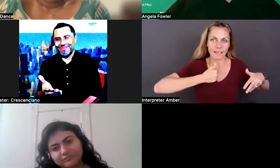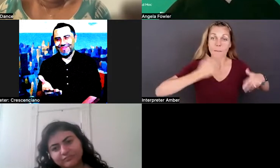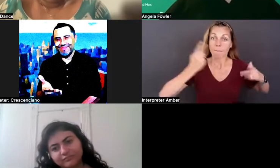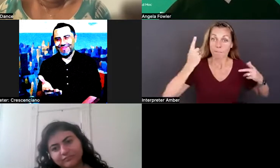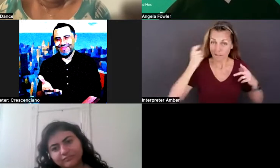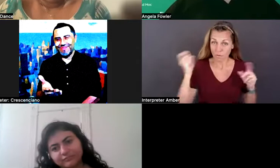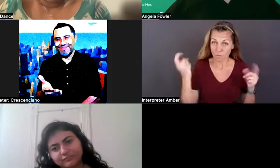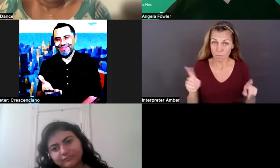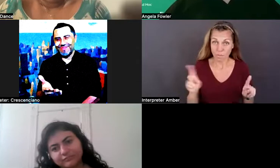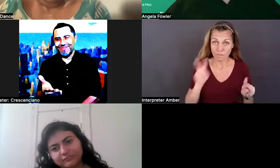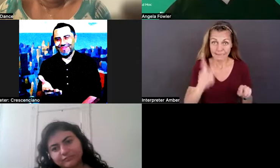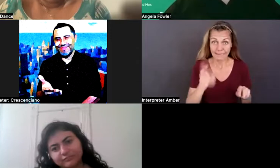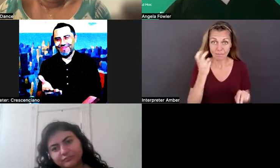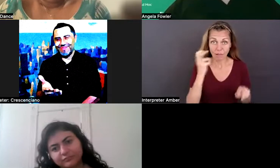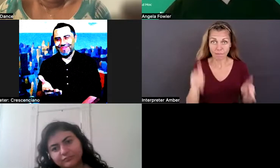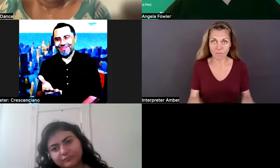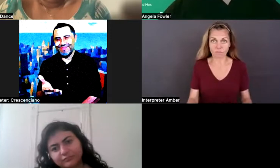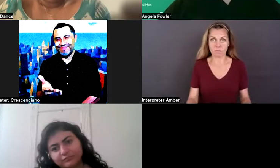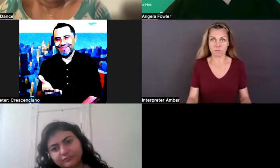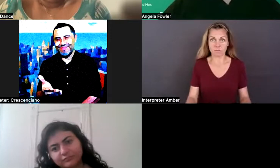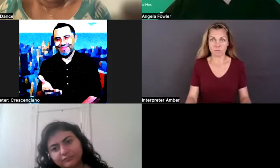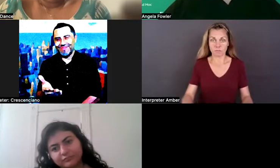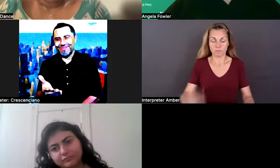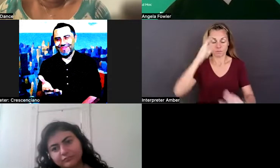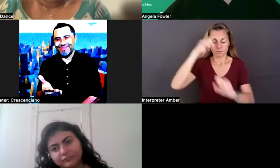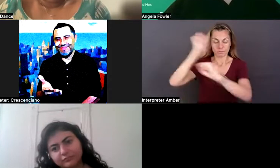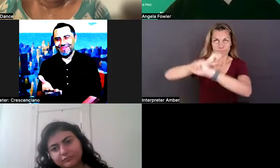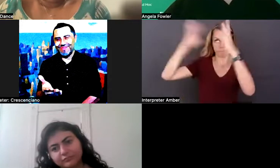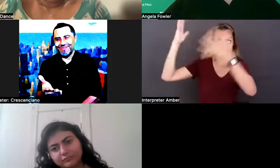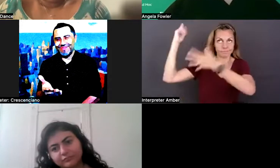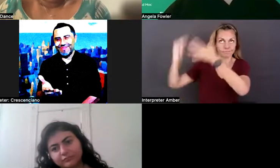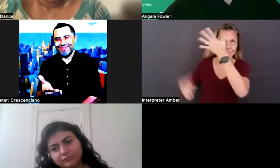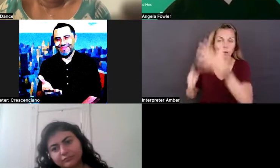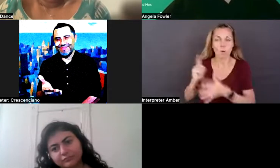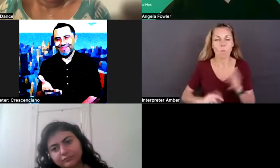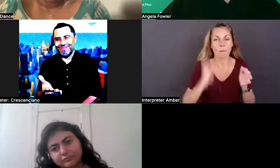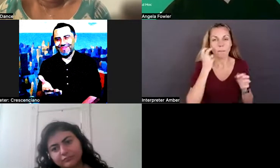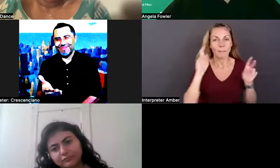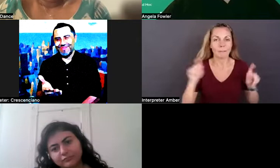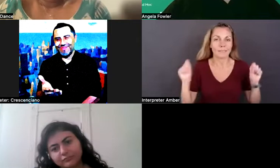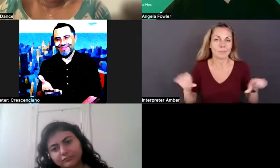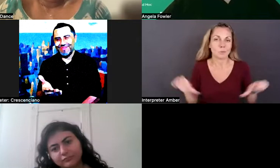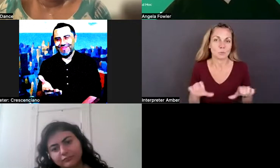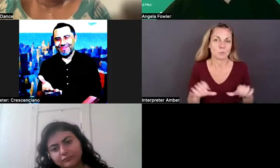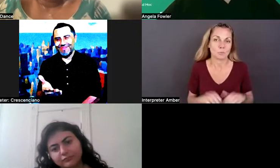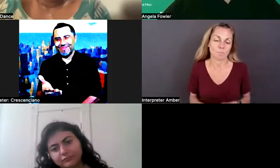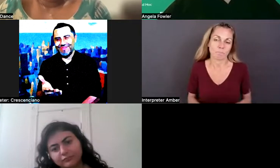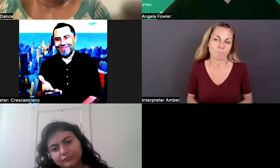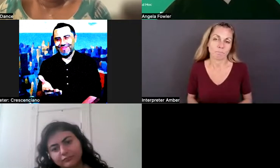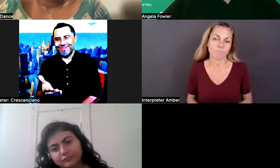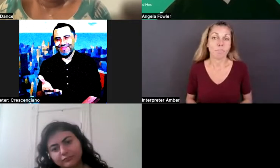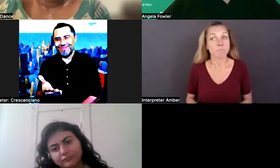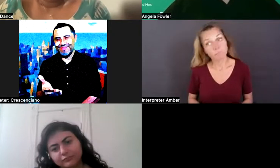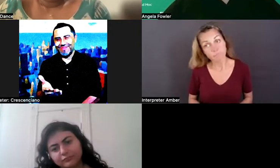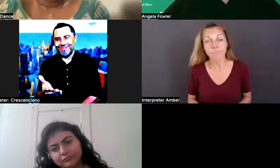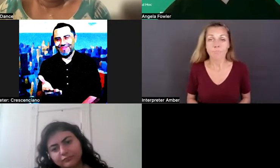blind person, they have certain ideas about what a blind person is capable of. And those ideas are all